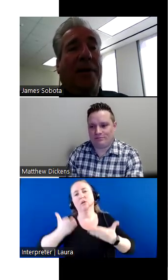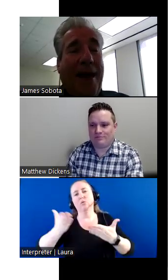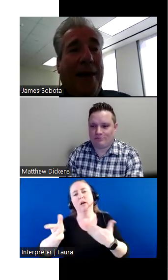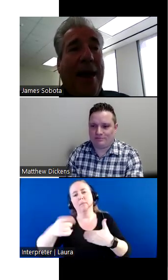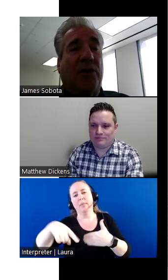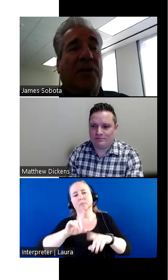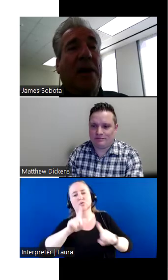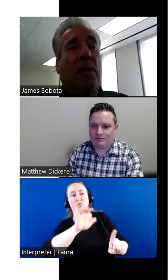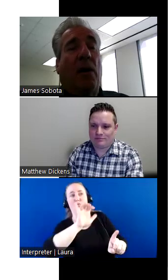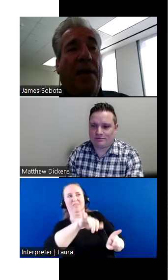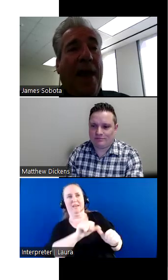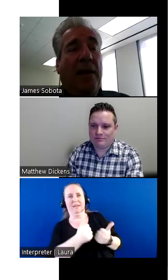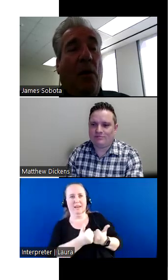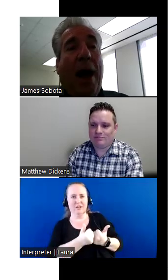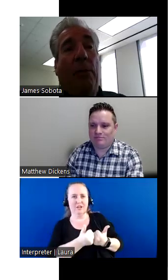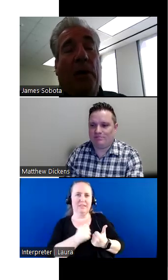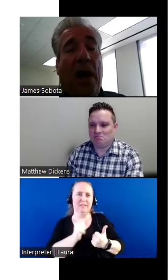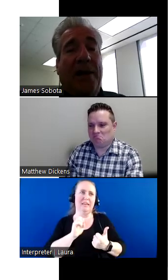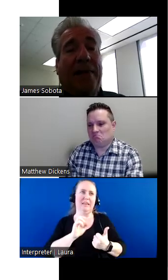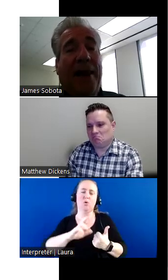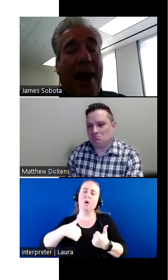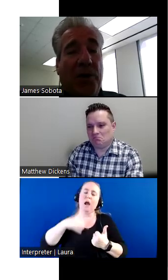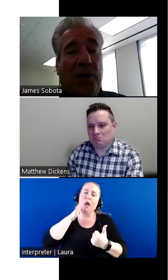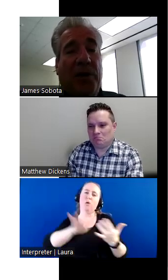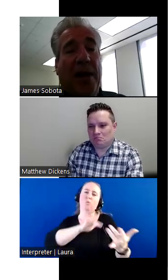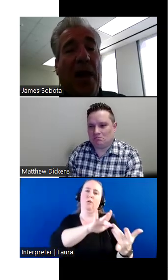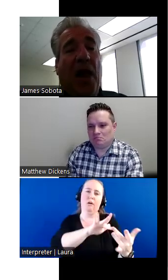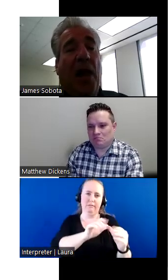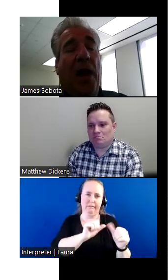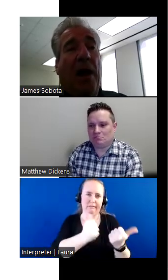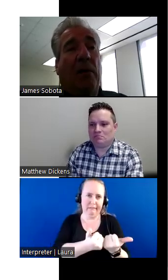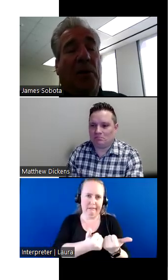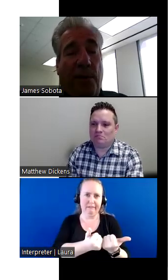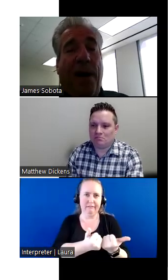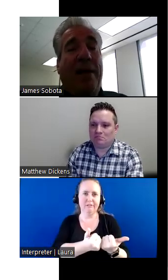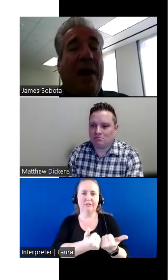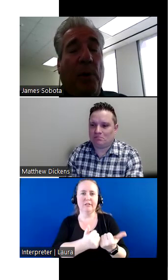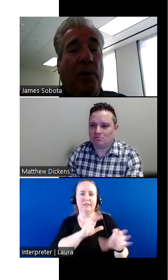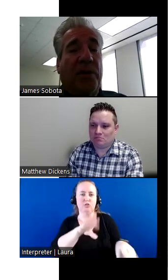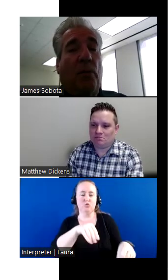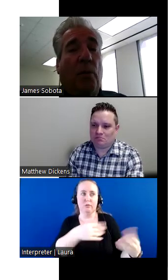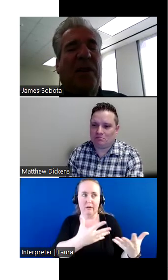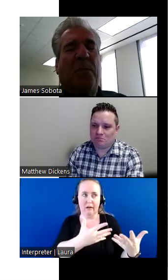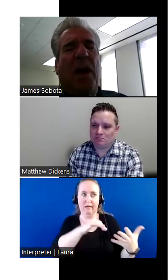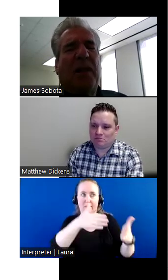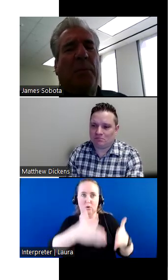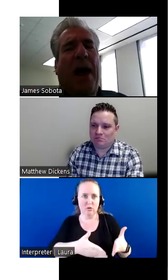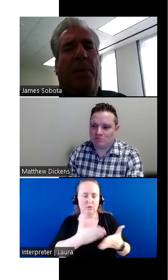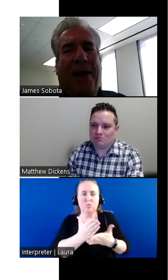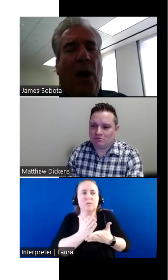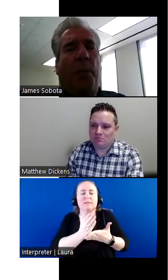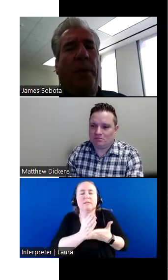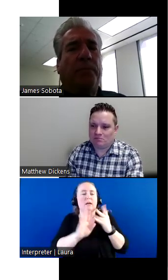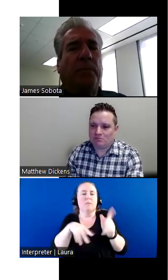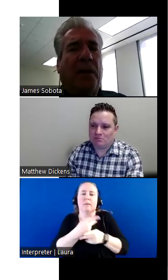to go to that agency or that or I will contact that agency to provide that person with some some